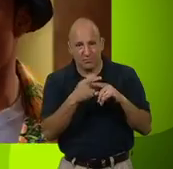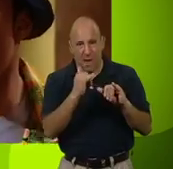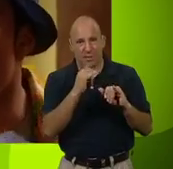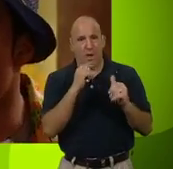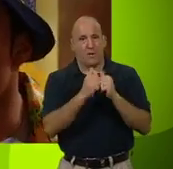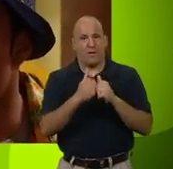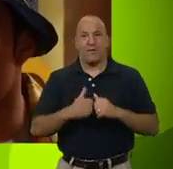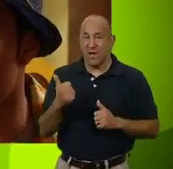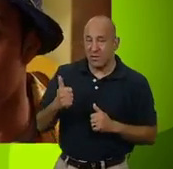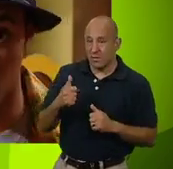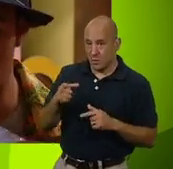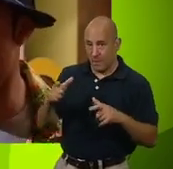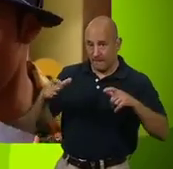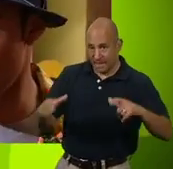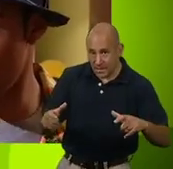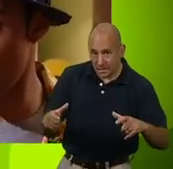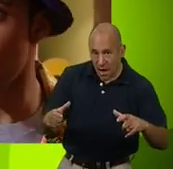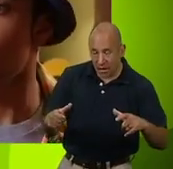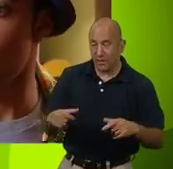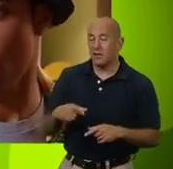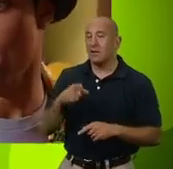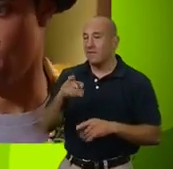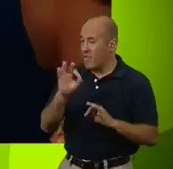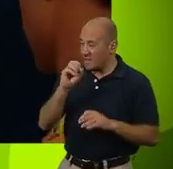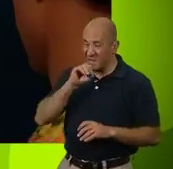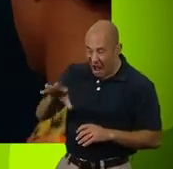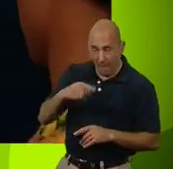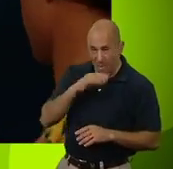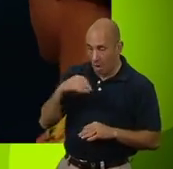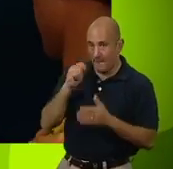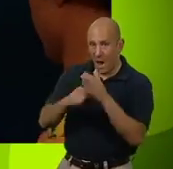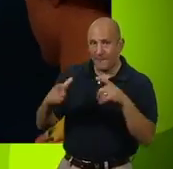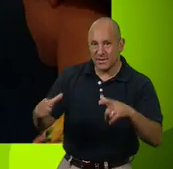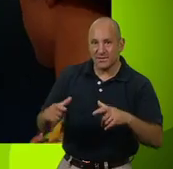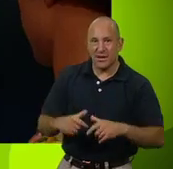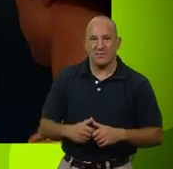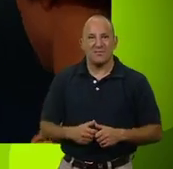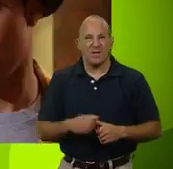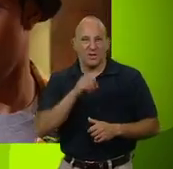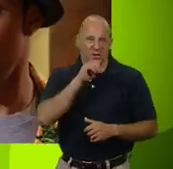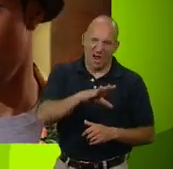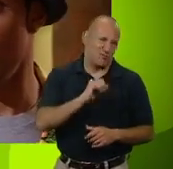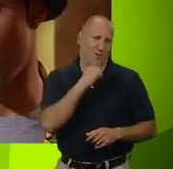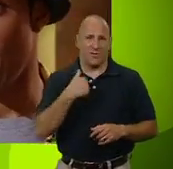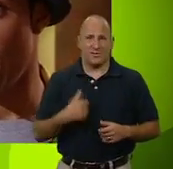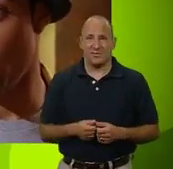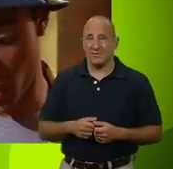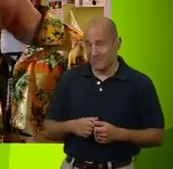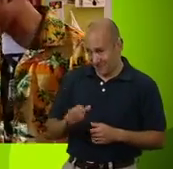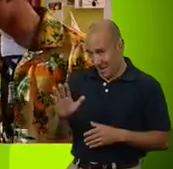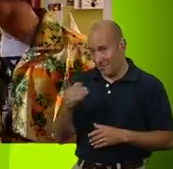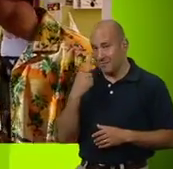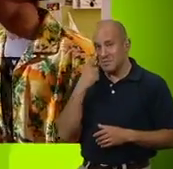OK. I'll buy you a pizza, if you can get to the end of the day without yelling. Yelling should only be used as a last resort. We'll see, shall we?